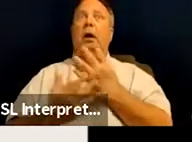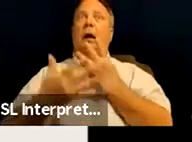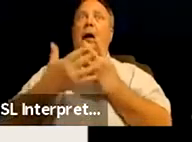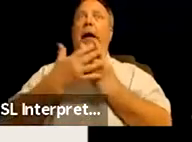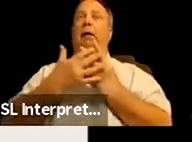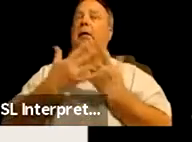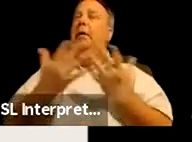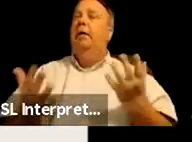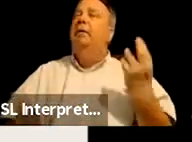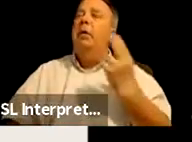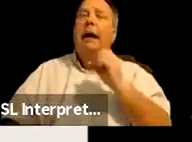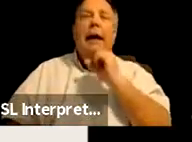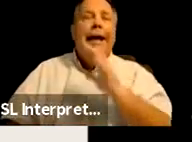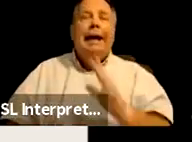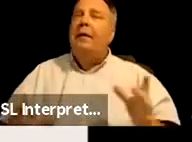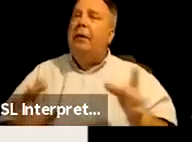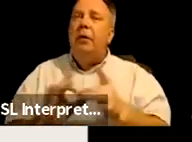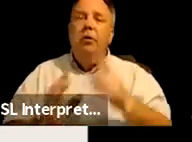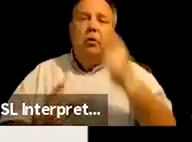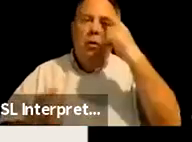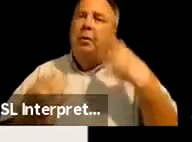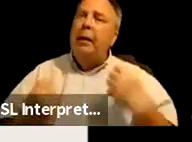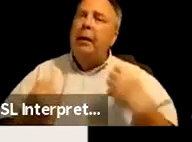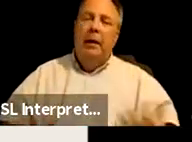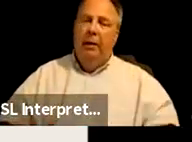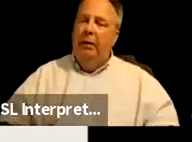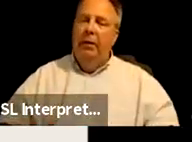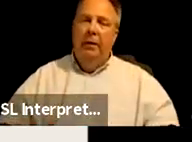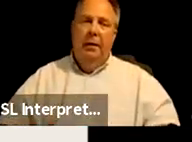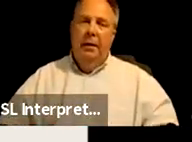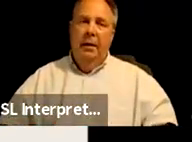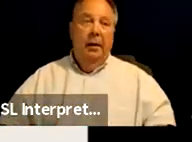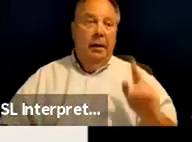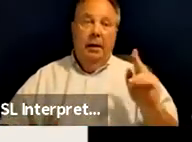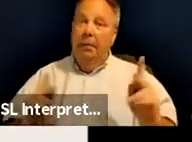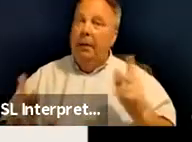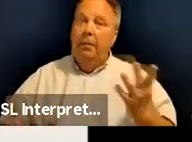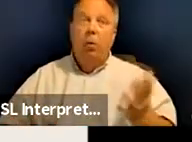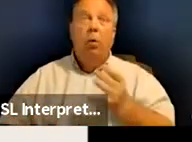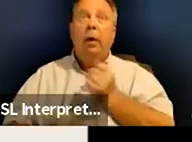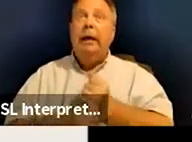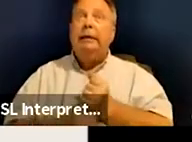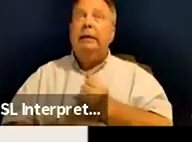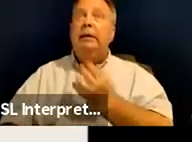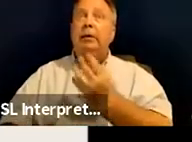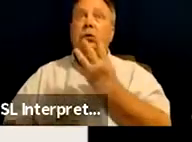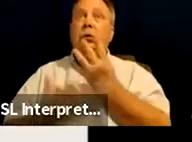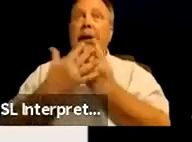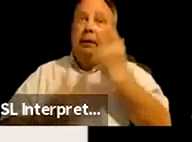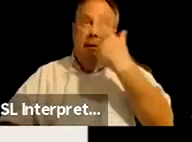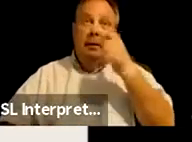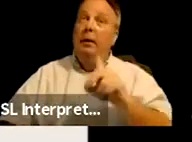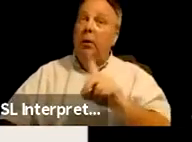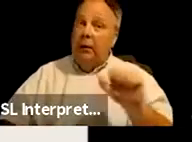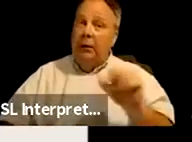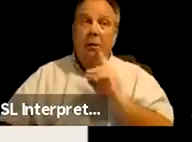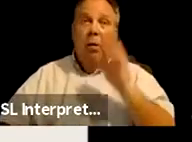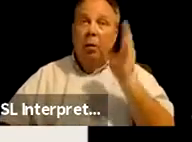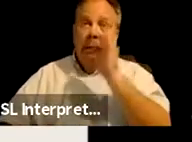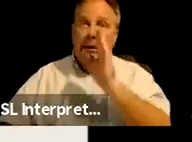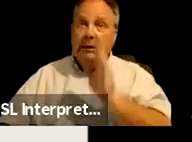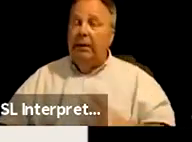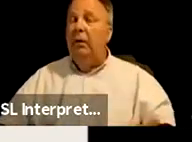that had nothing to do with mental health. Um, people were institutionalized there because they were disabled or disfigured.